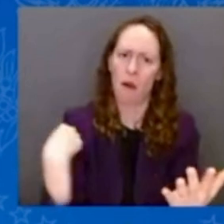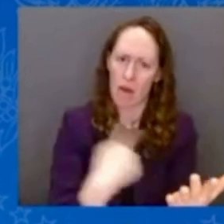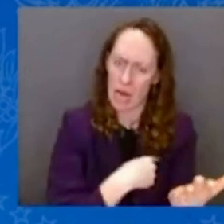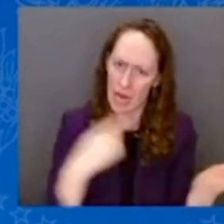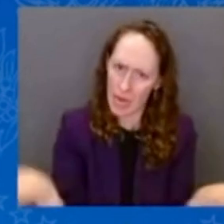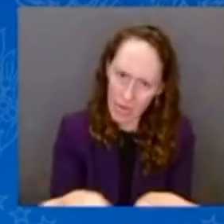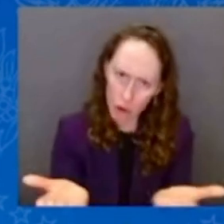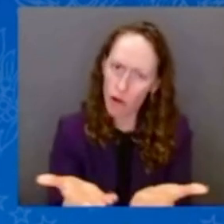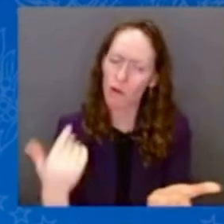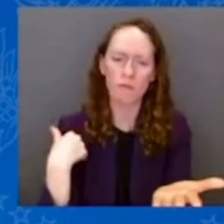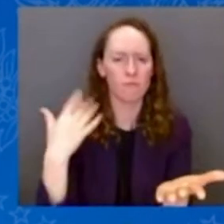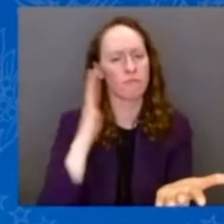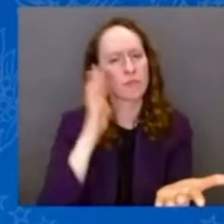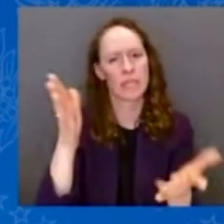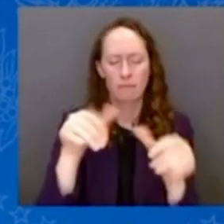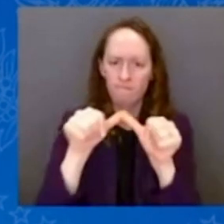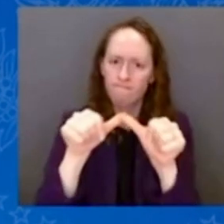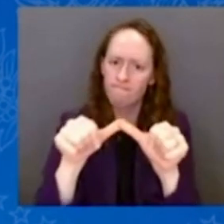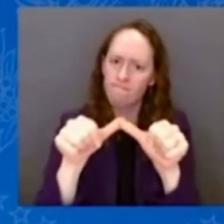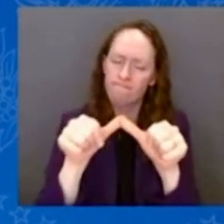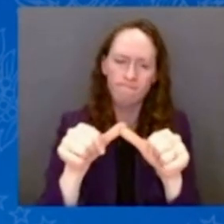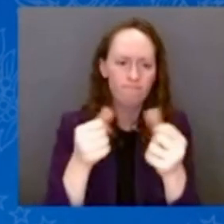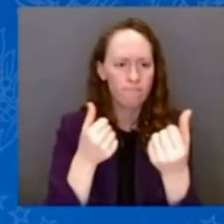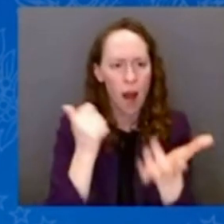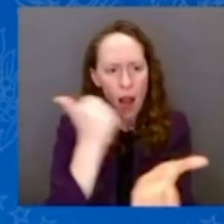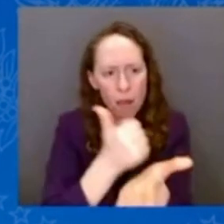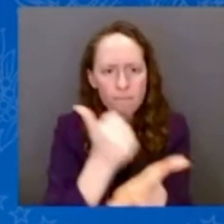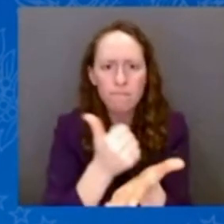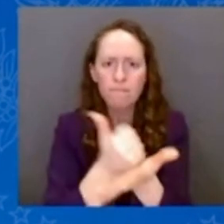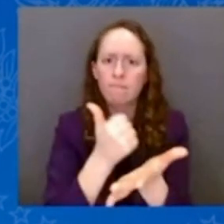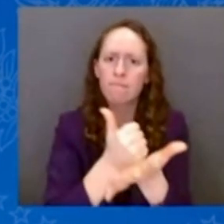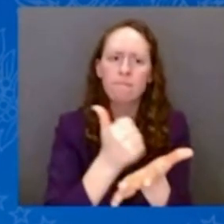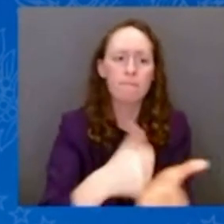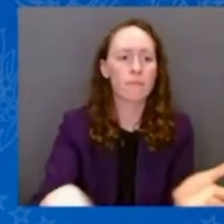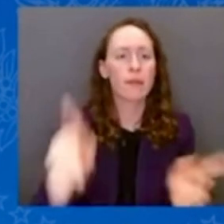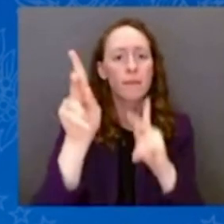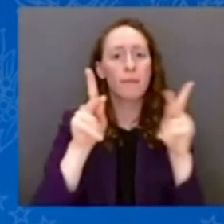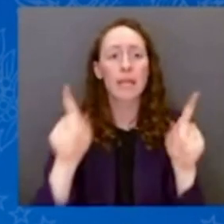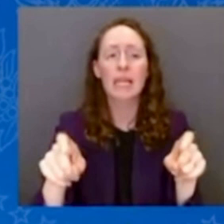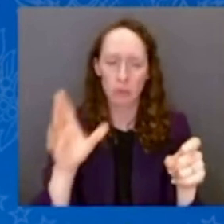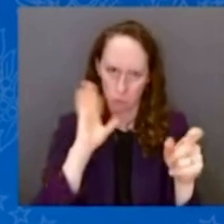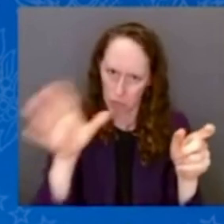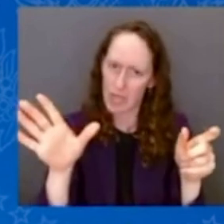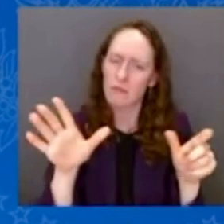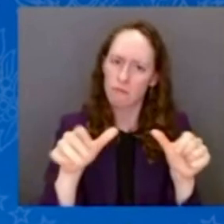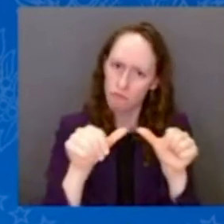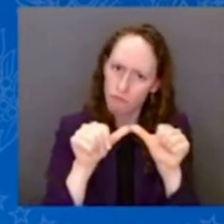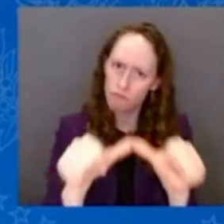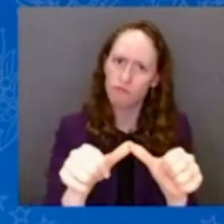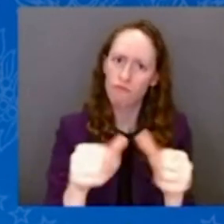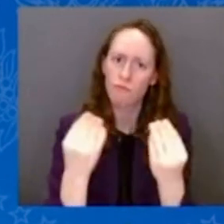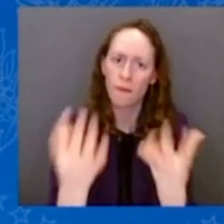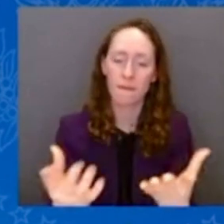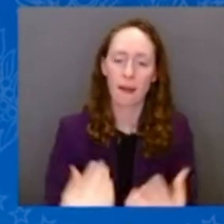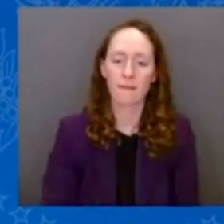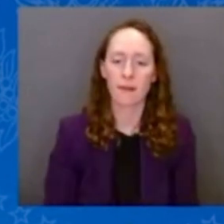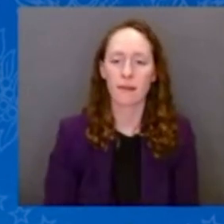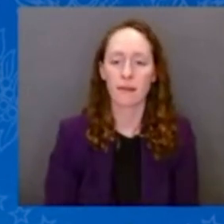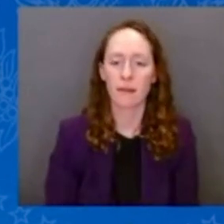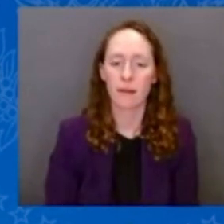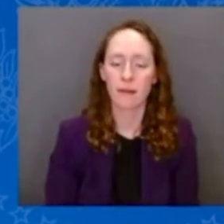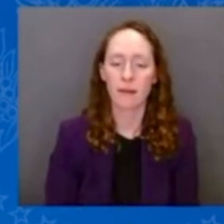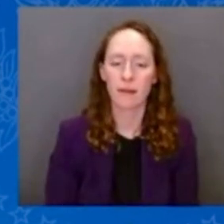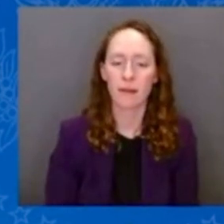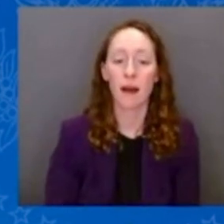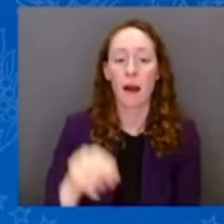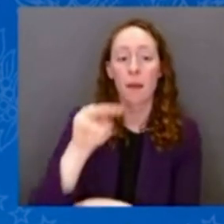to the people in this community. And Mayor Walker, I know this has been especially hard for you since you're not only